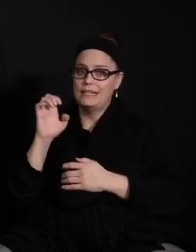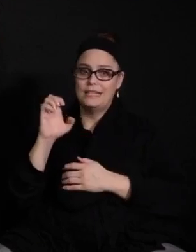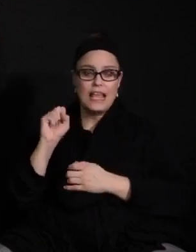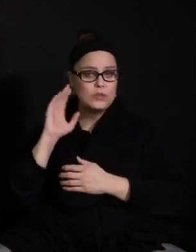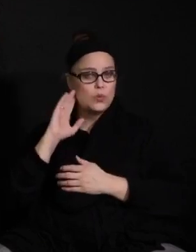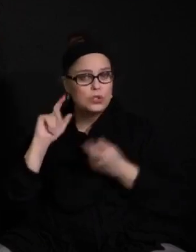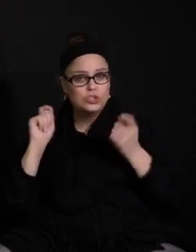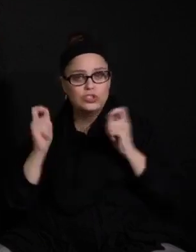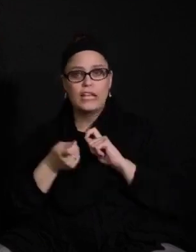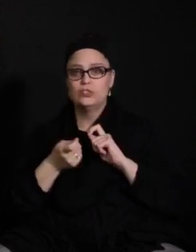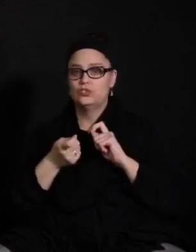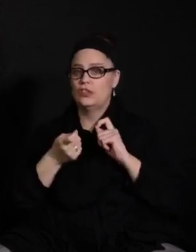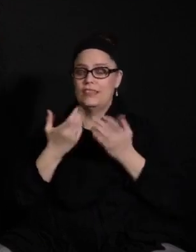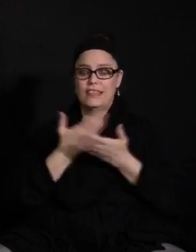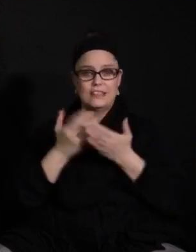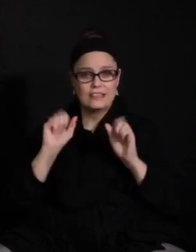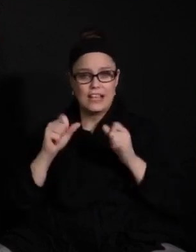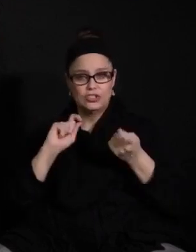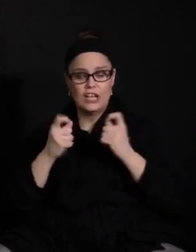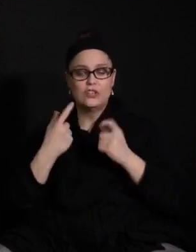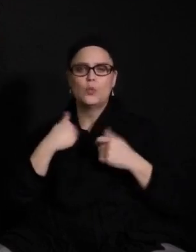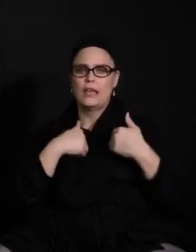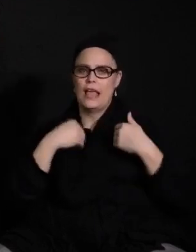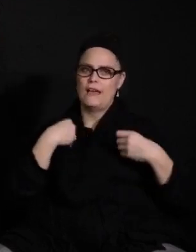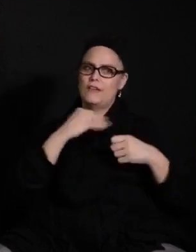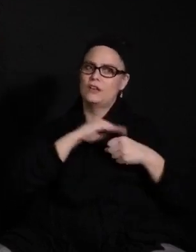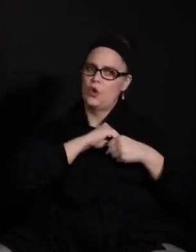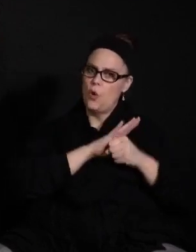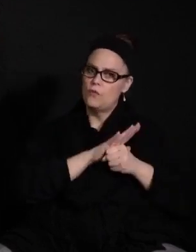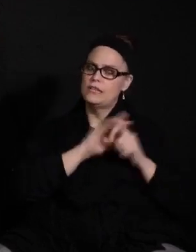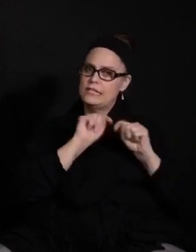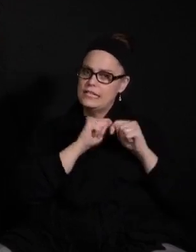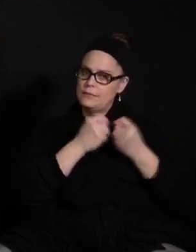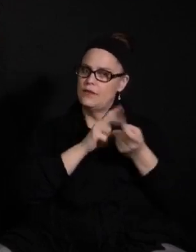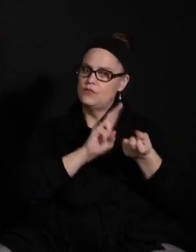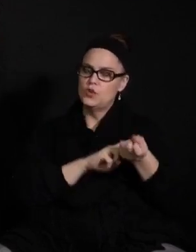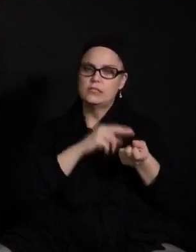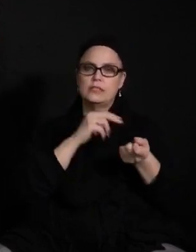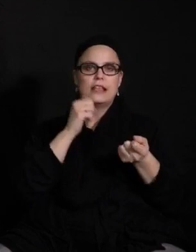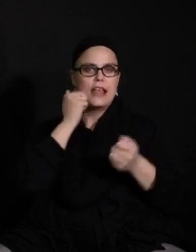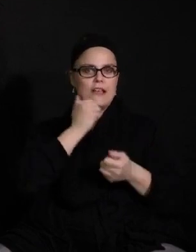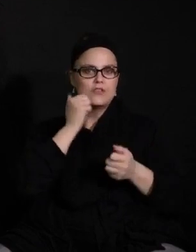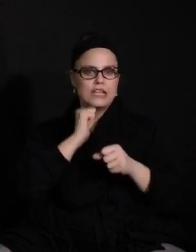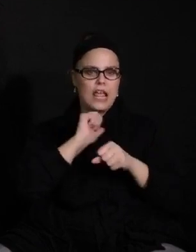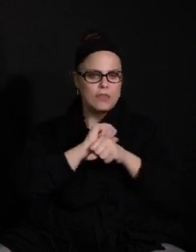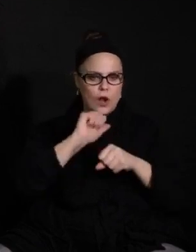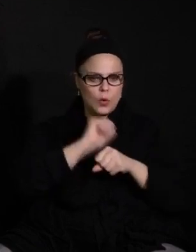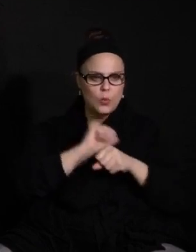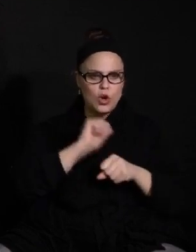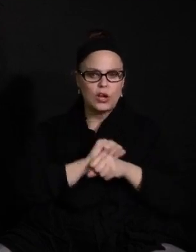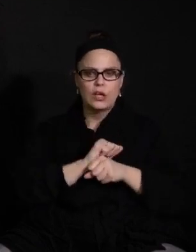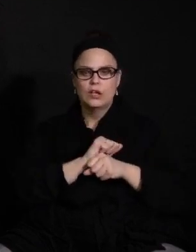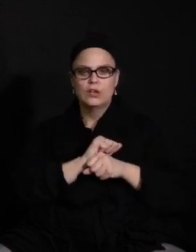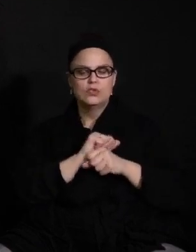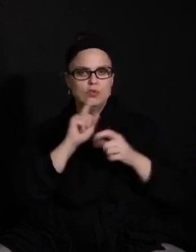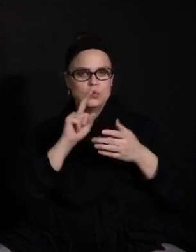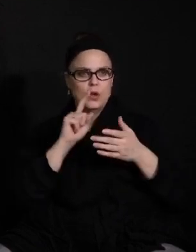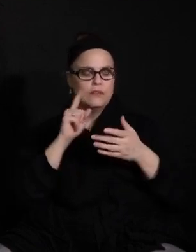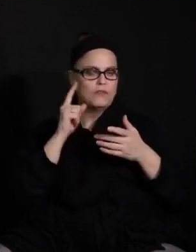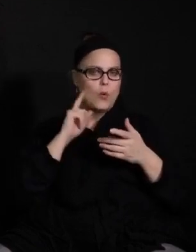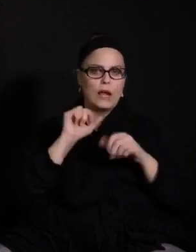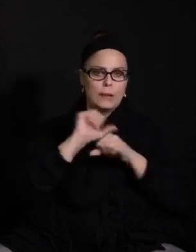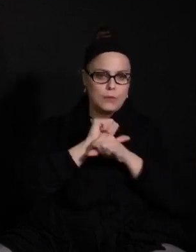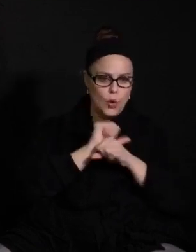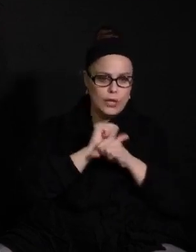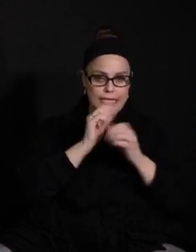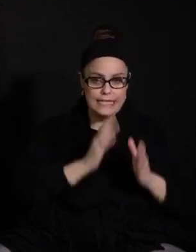We have a very strong COVID team of nurses that are working regularly every day to exclude both employees and students. And